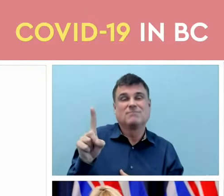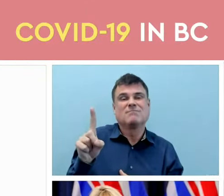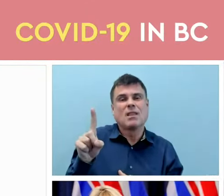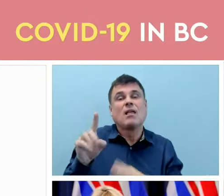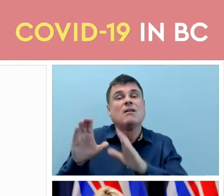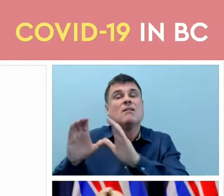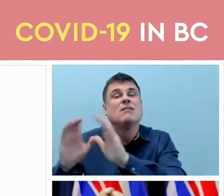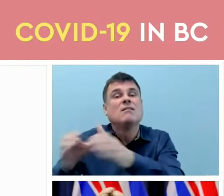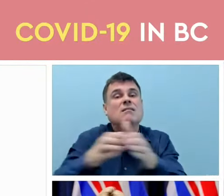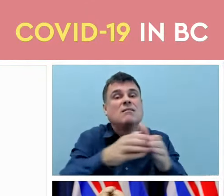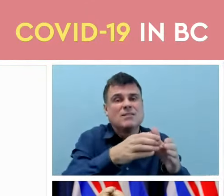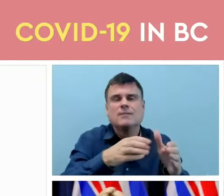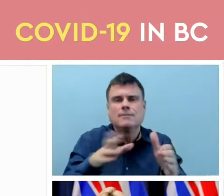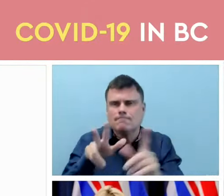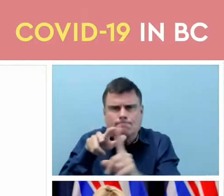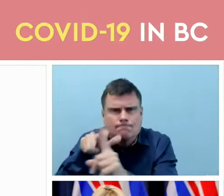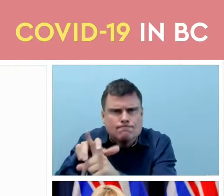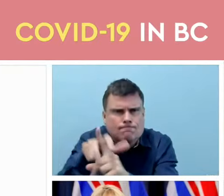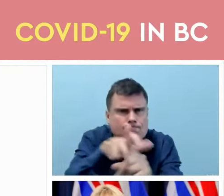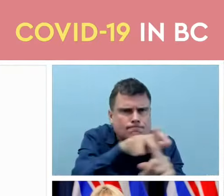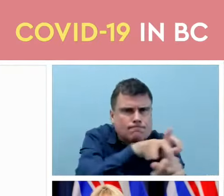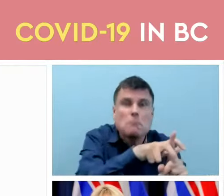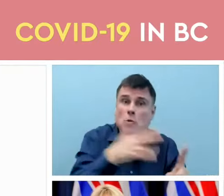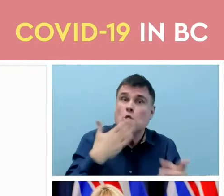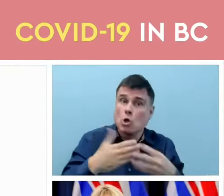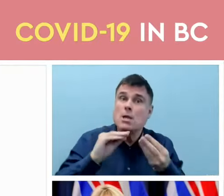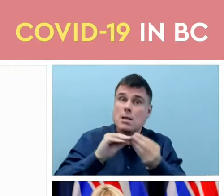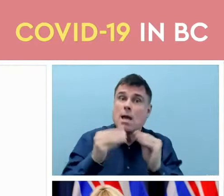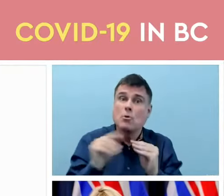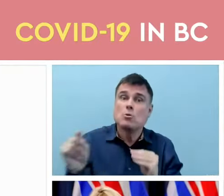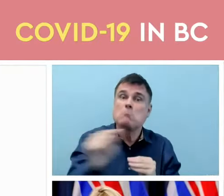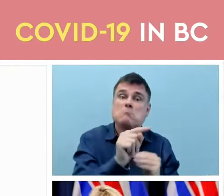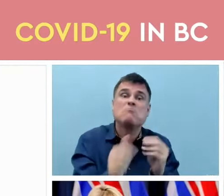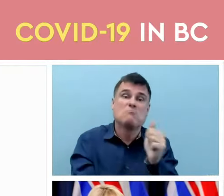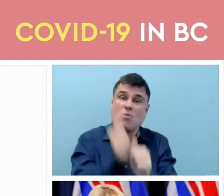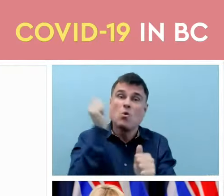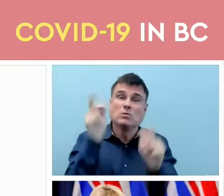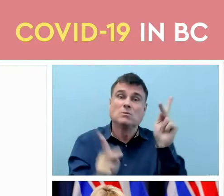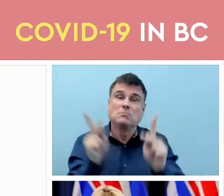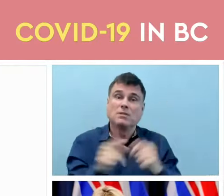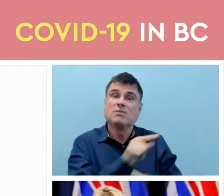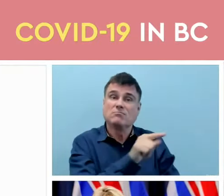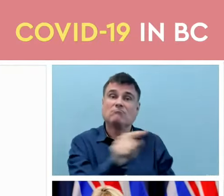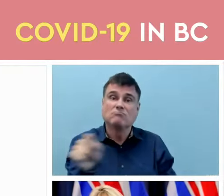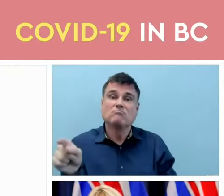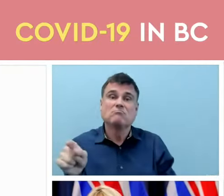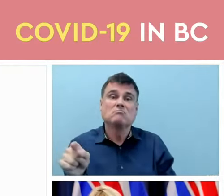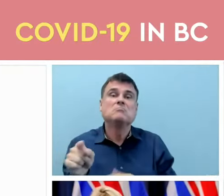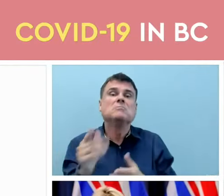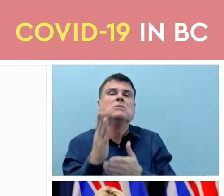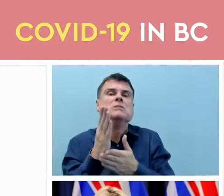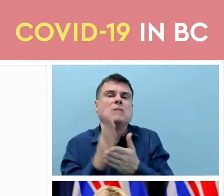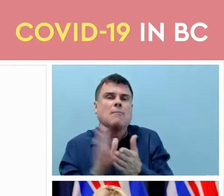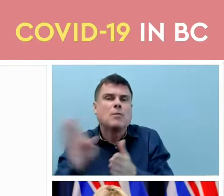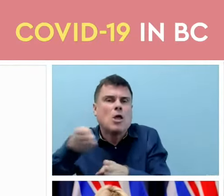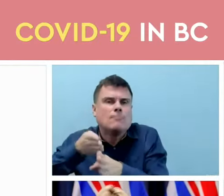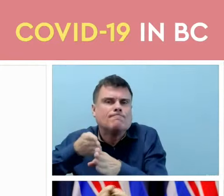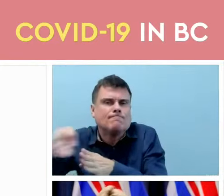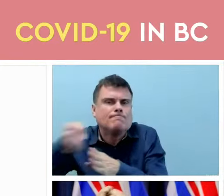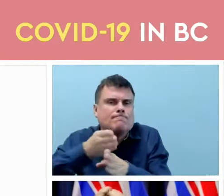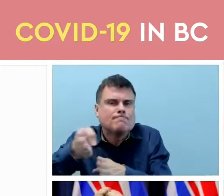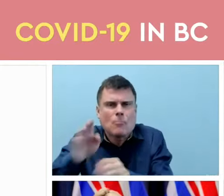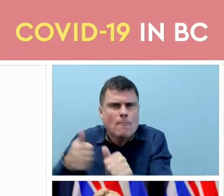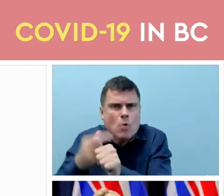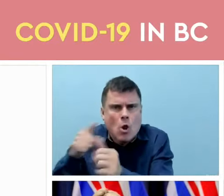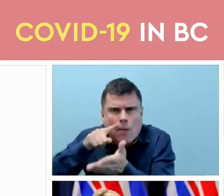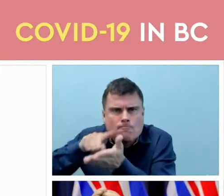data on most people but they are continuing to follow up on individuals who may have been on vacation or maternity